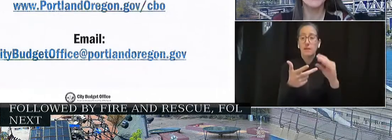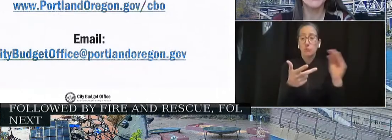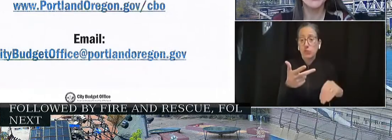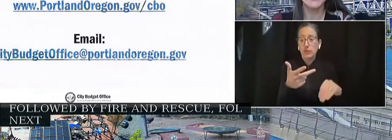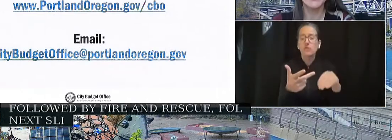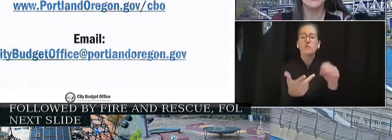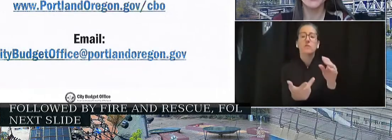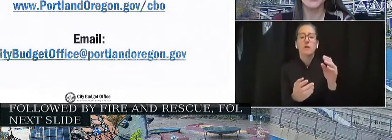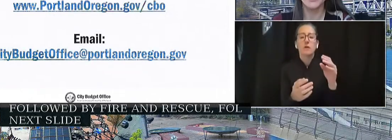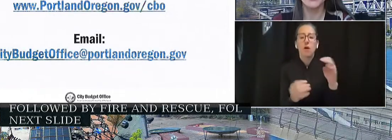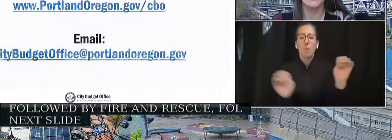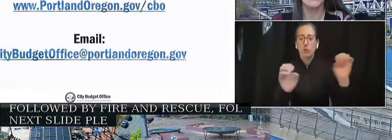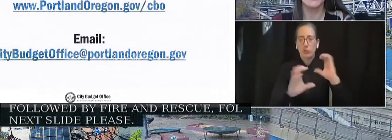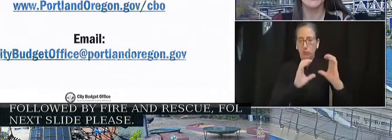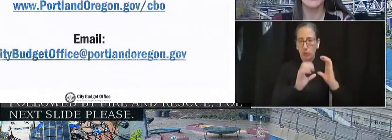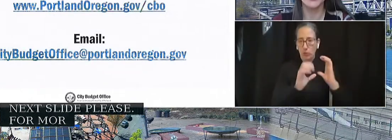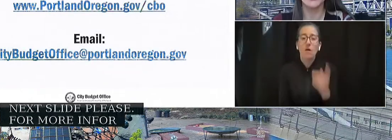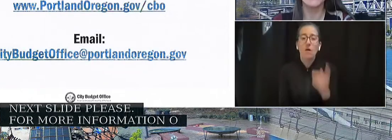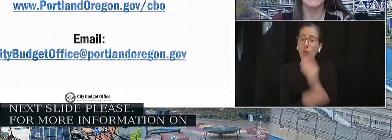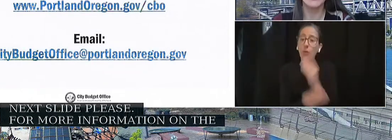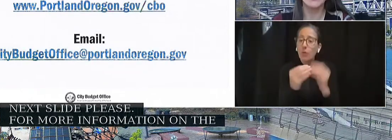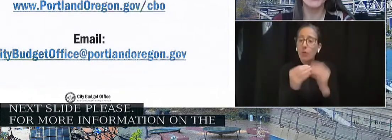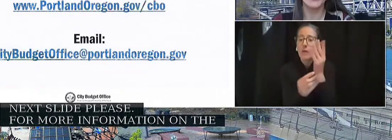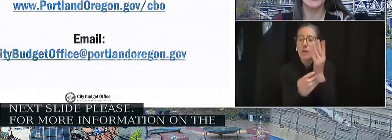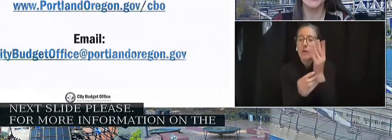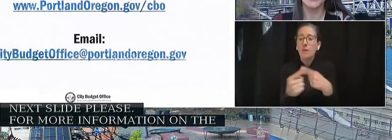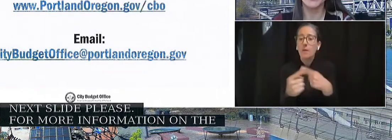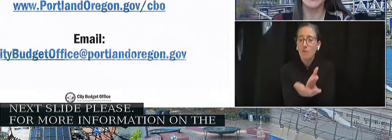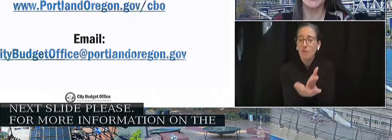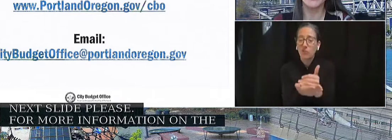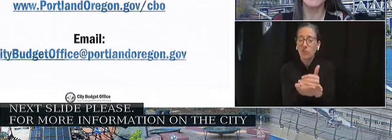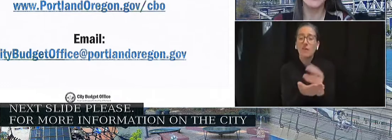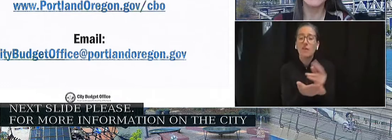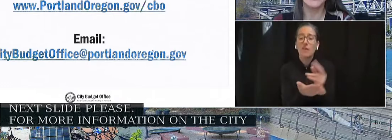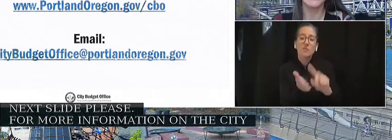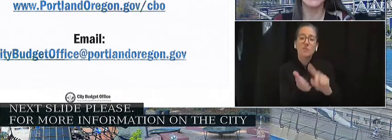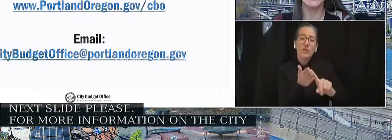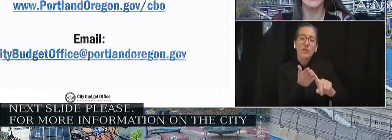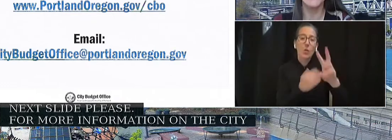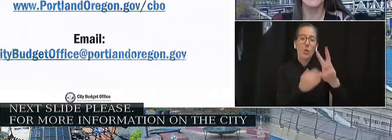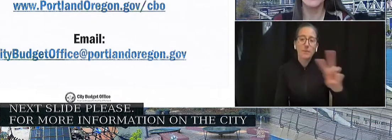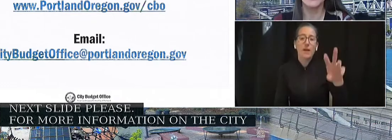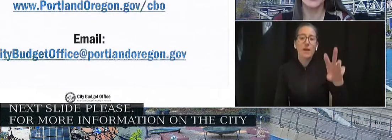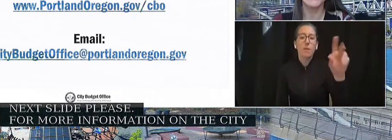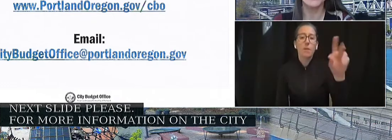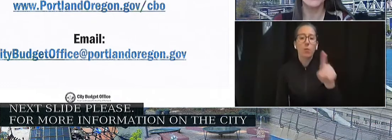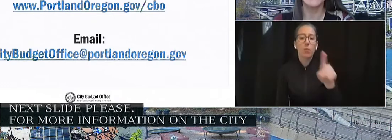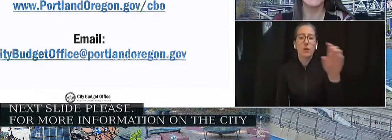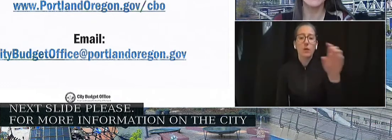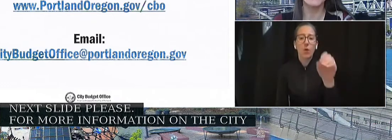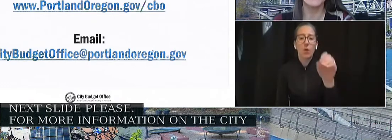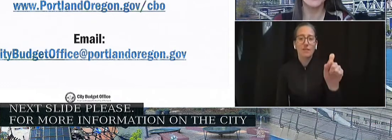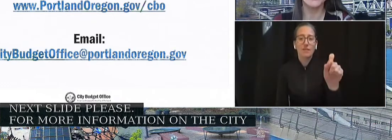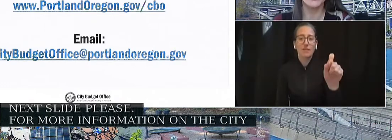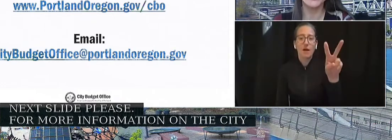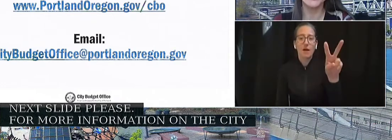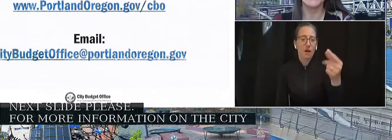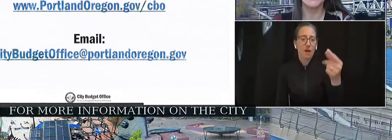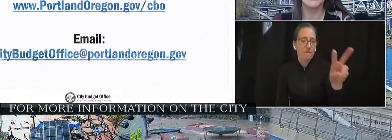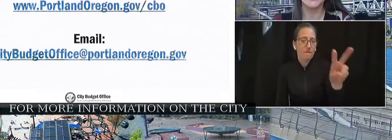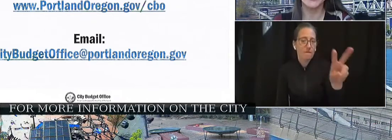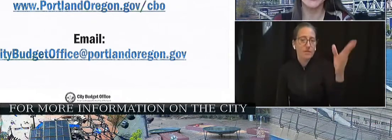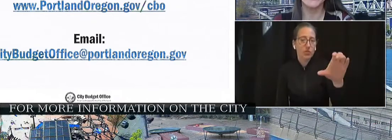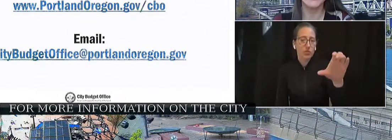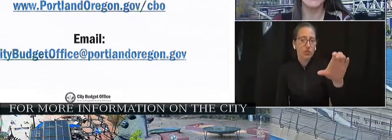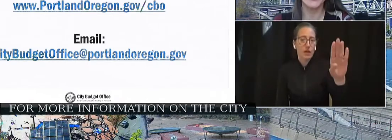For more information on the city's budget, I encourage you to visit our website at portlandoregon.gov backslash CBO. We also welcome email with your budget